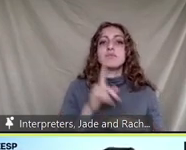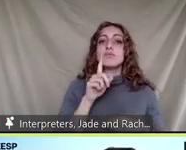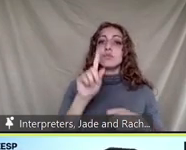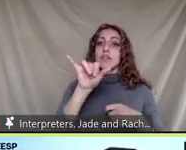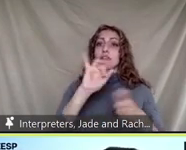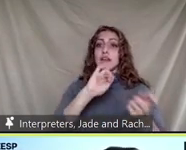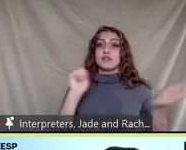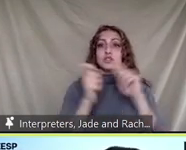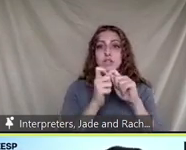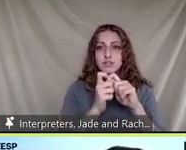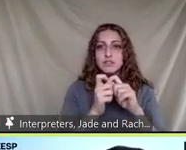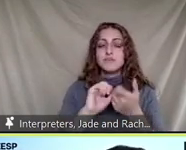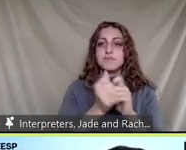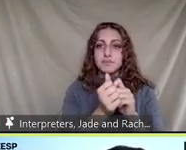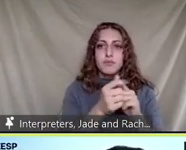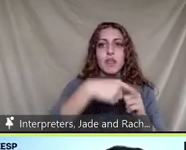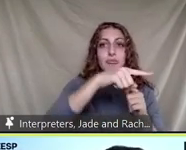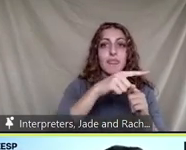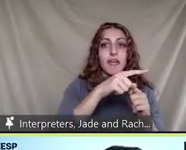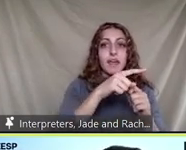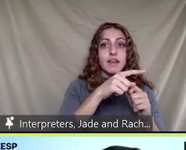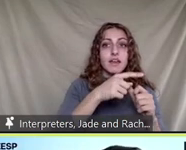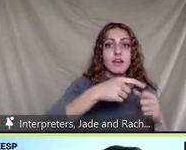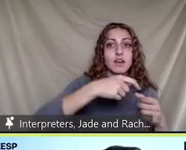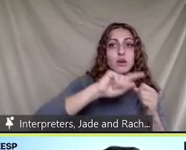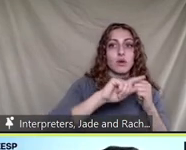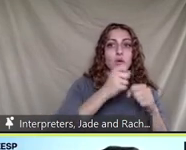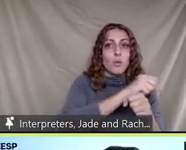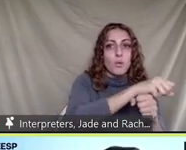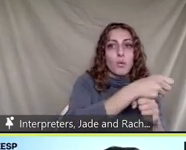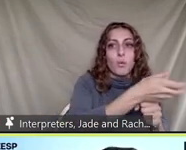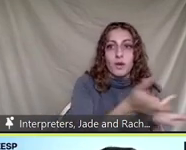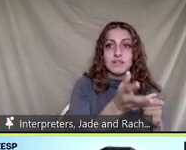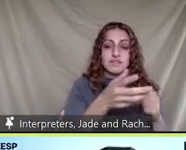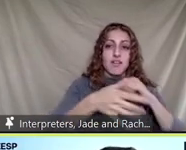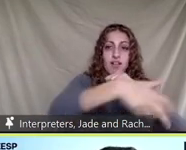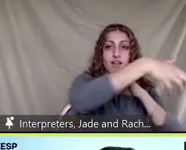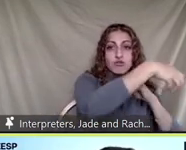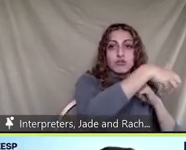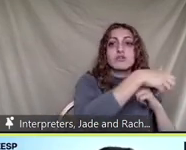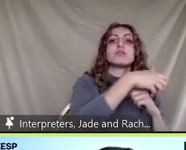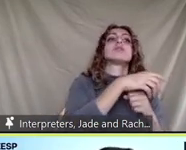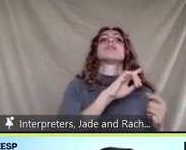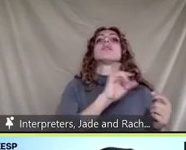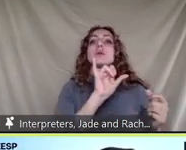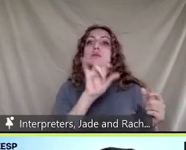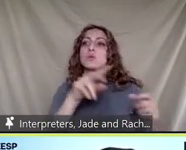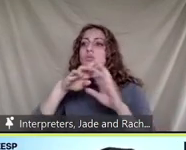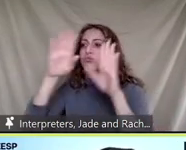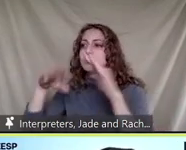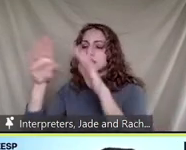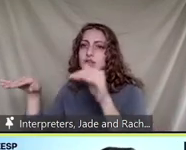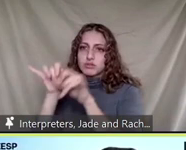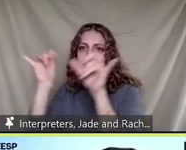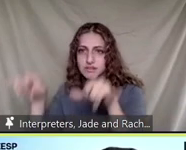between waste waste collectors and residential customers also please next please um